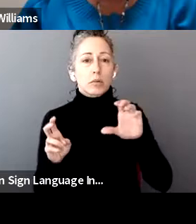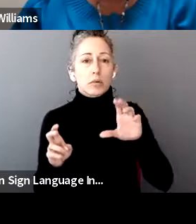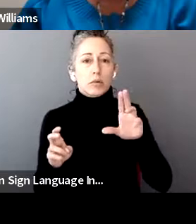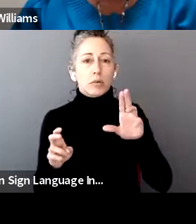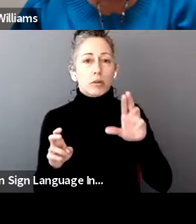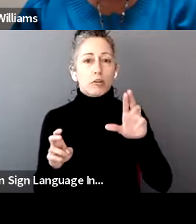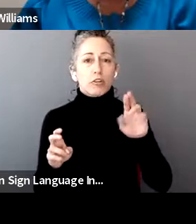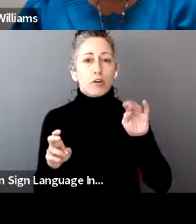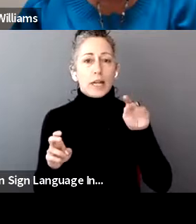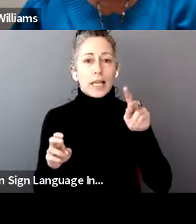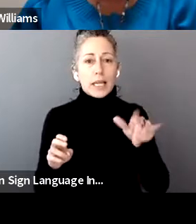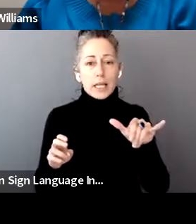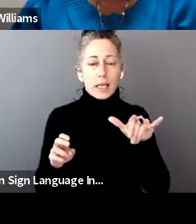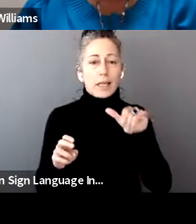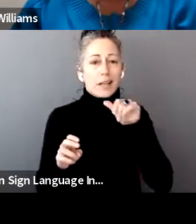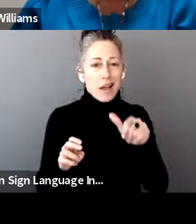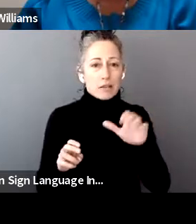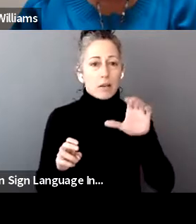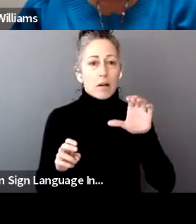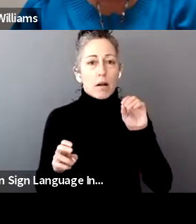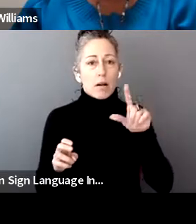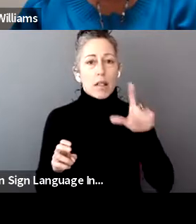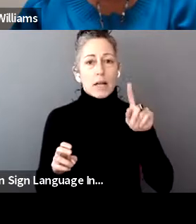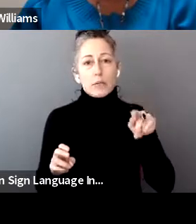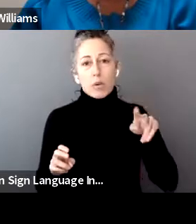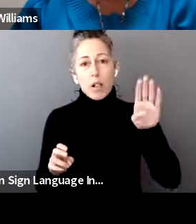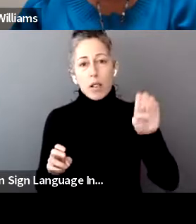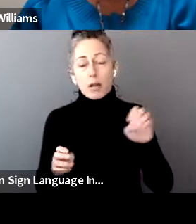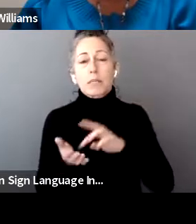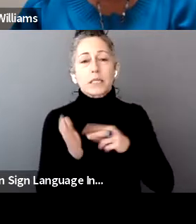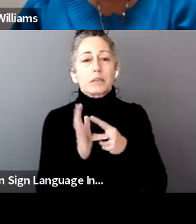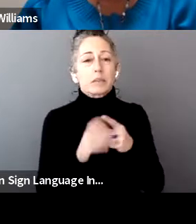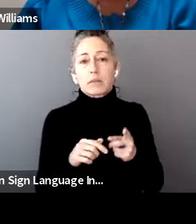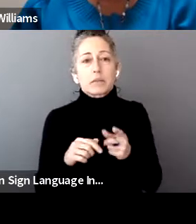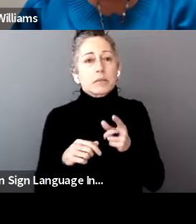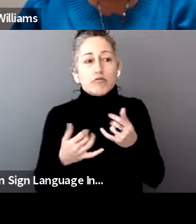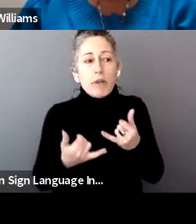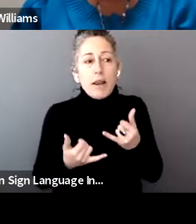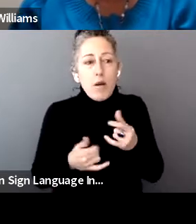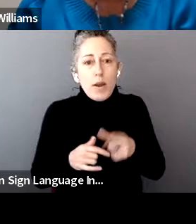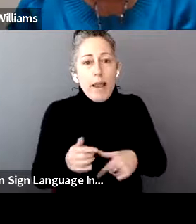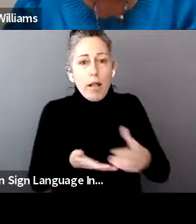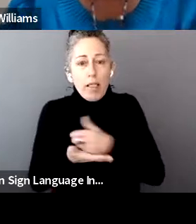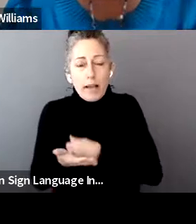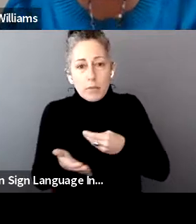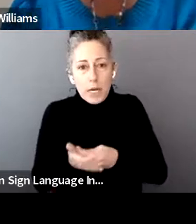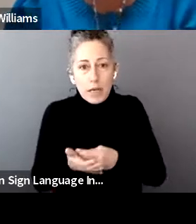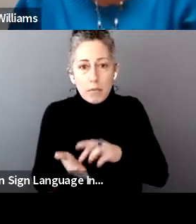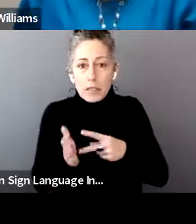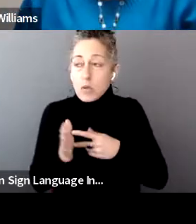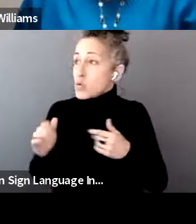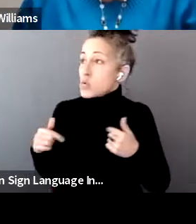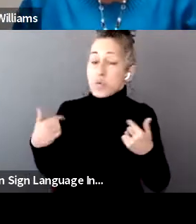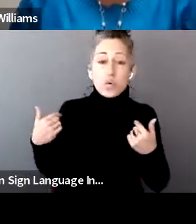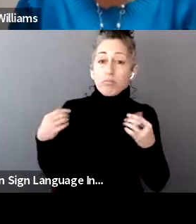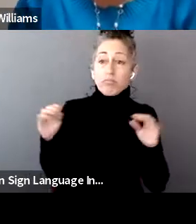programs that they would qualify for that would be determined based on their financial position. They would have